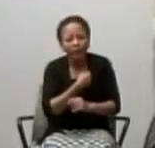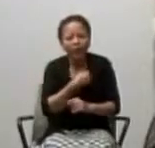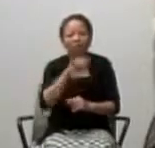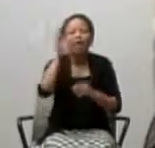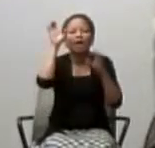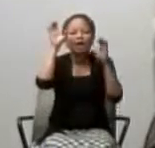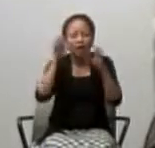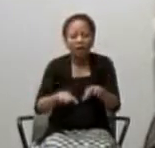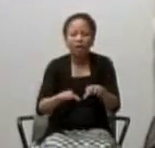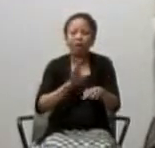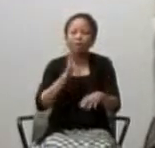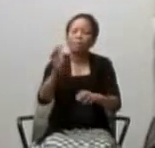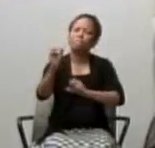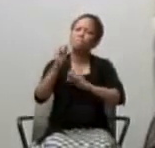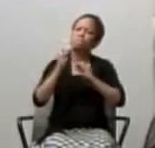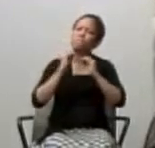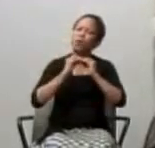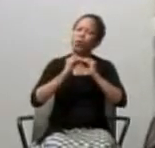more.